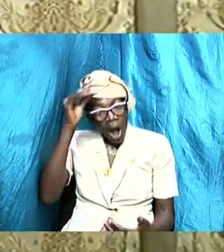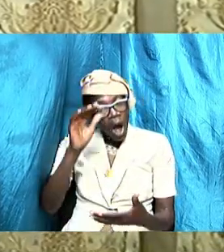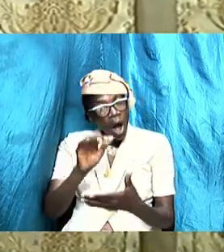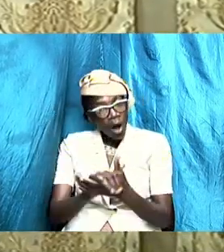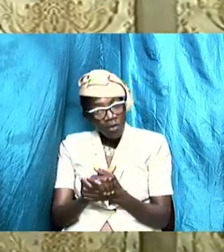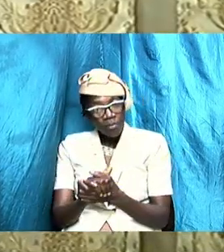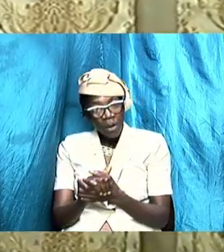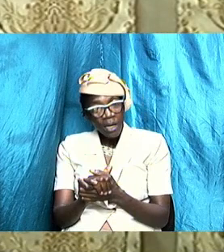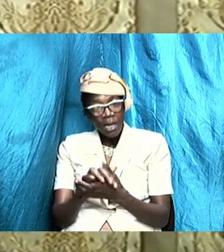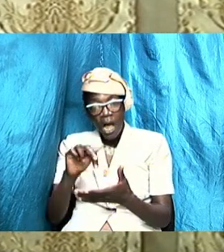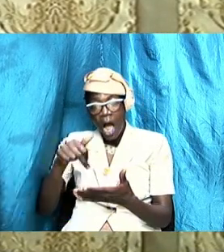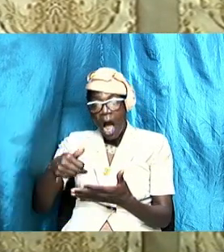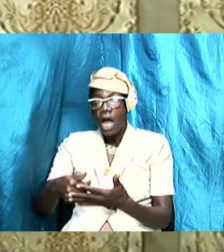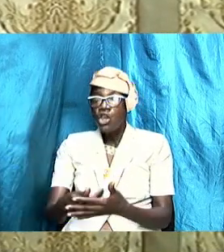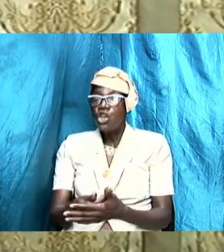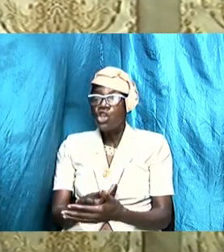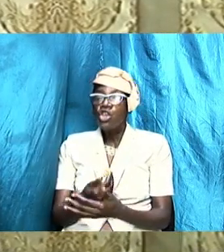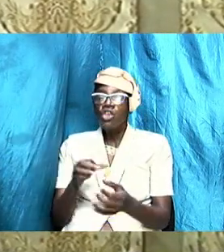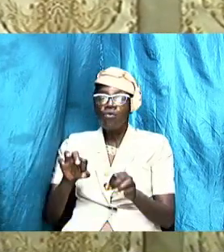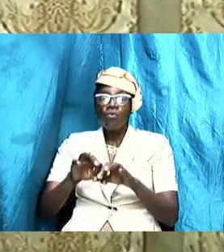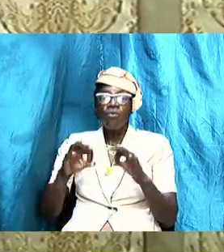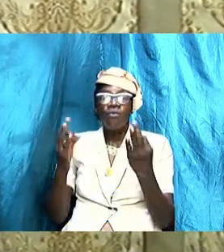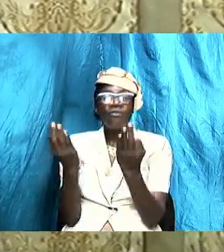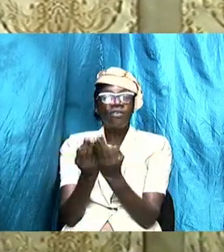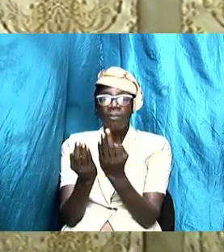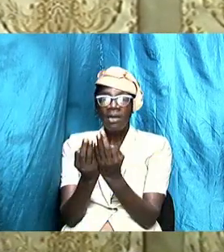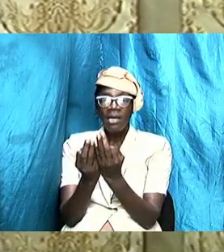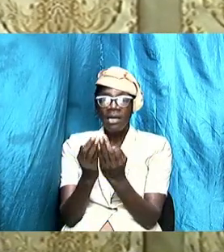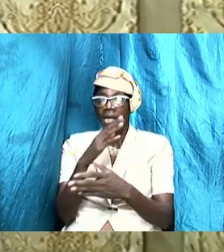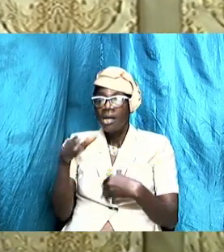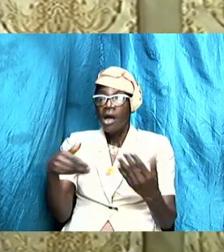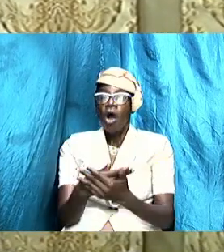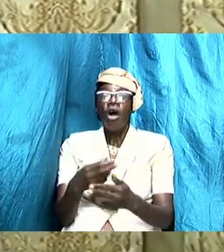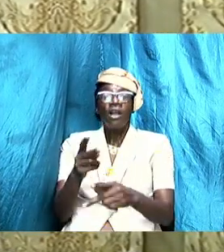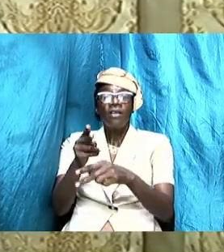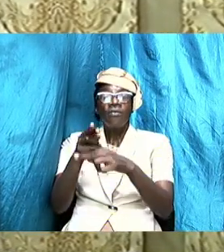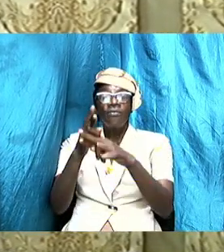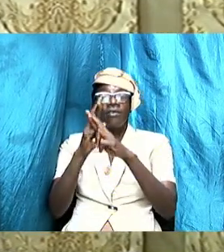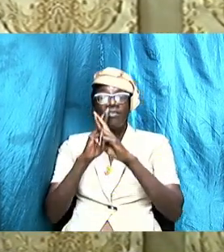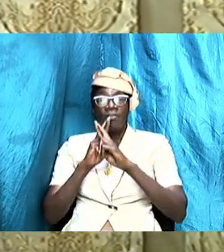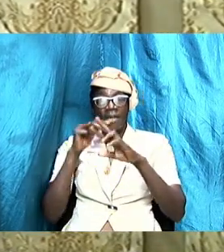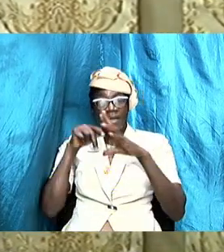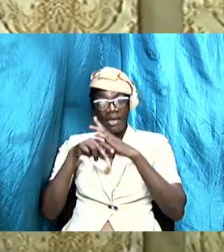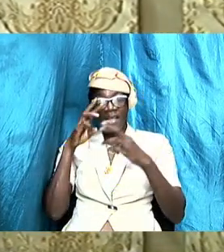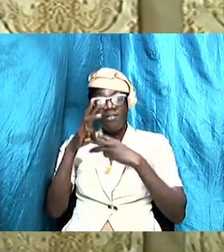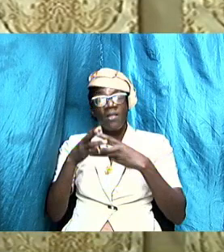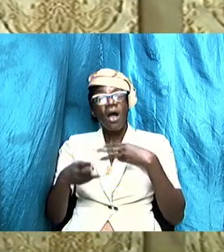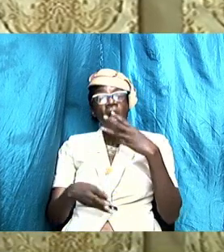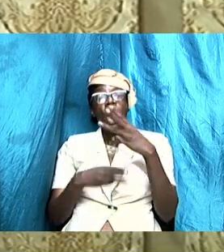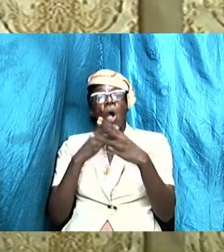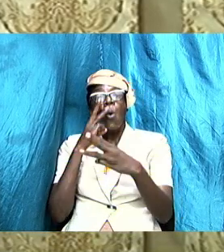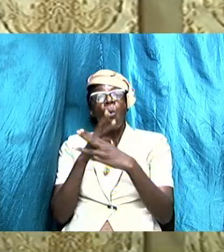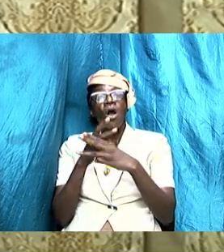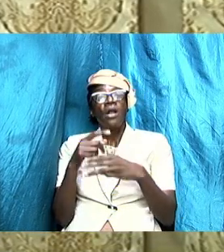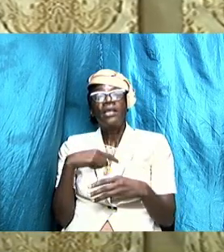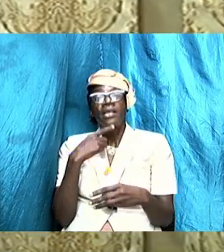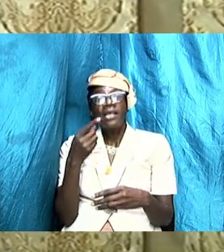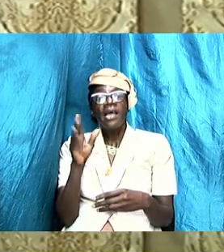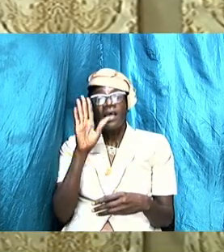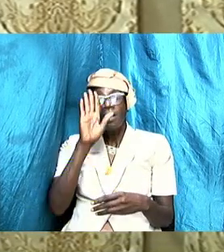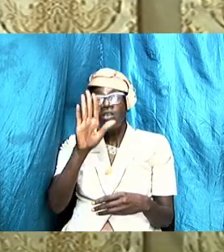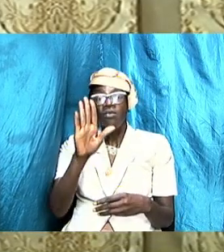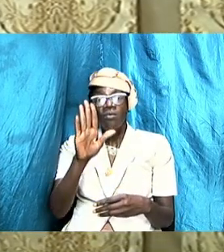a new unit so with all the respect in the world tell your